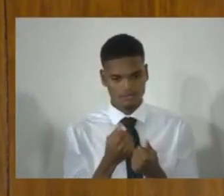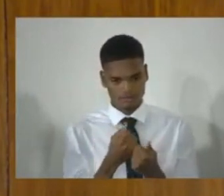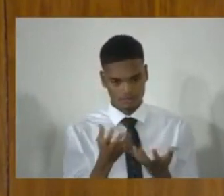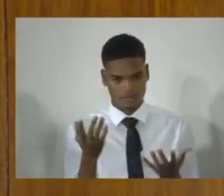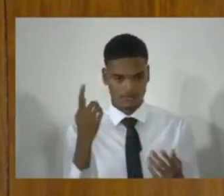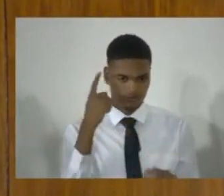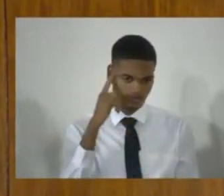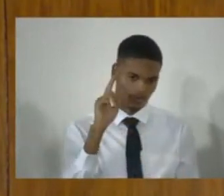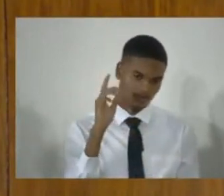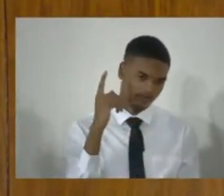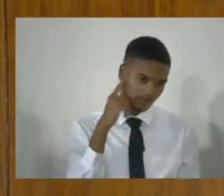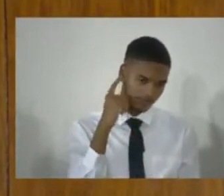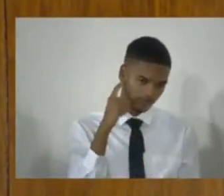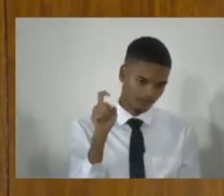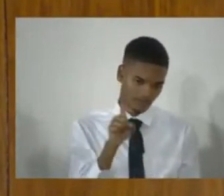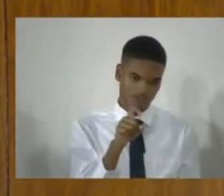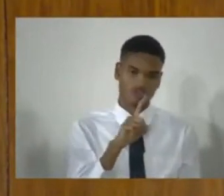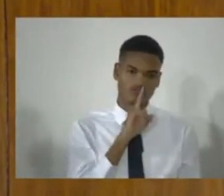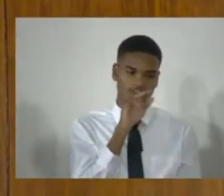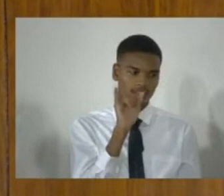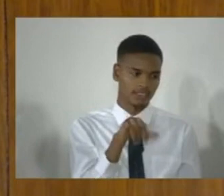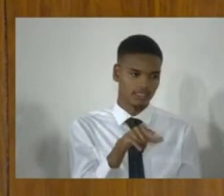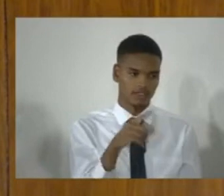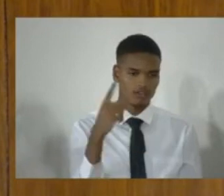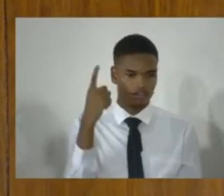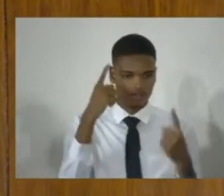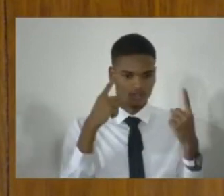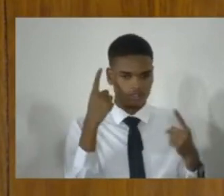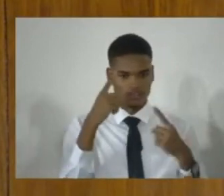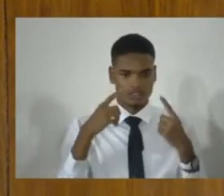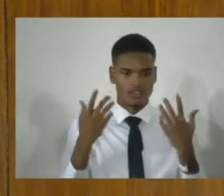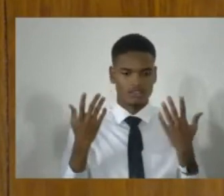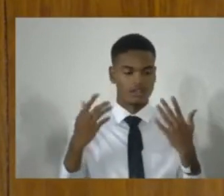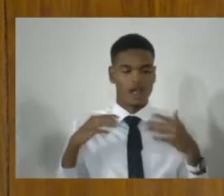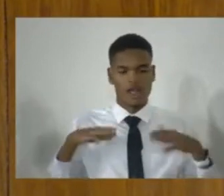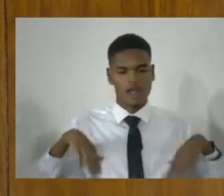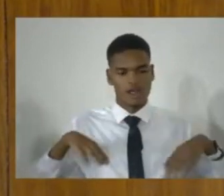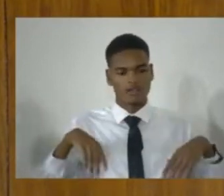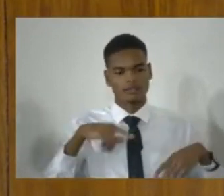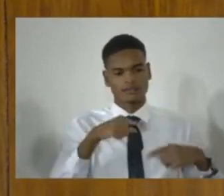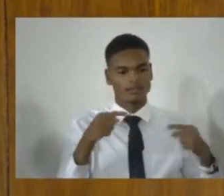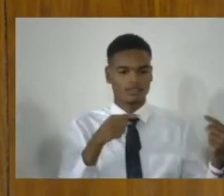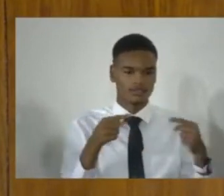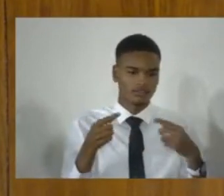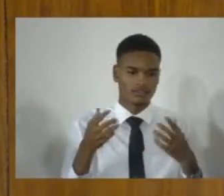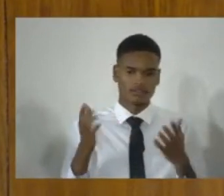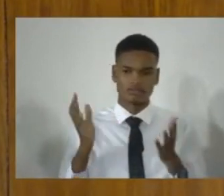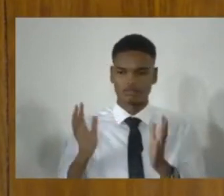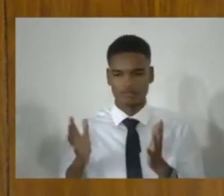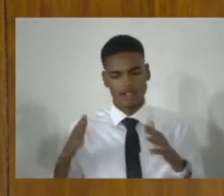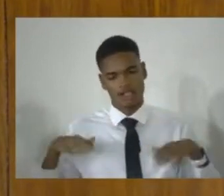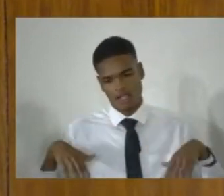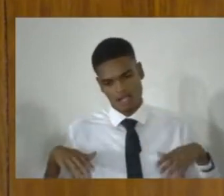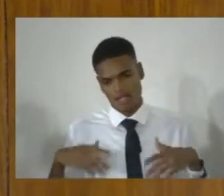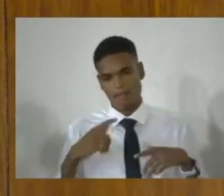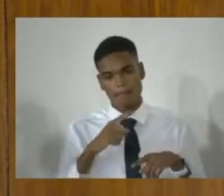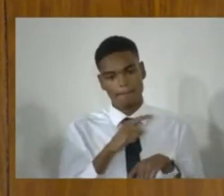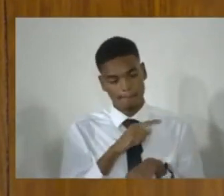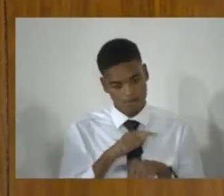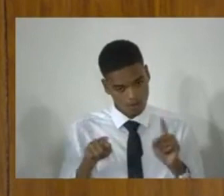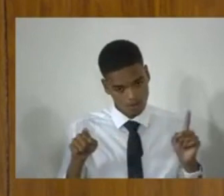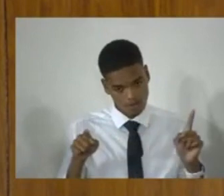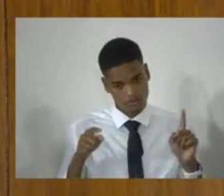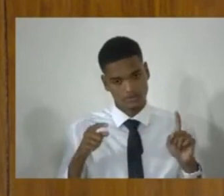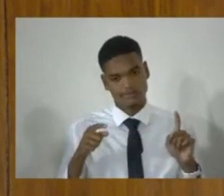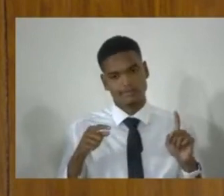spray and mace, if that's considered desirable. Those bills have not been debated. But to some extent, they're superseded by this.